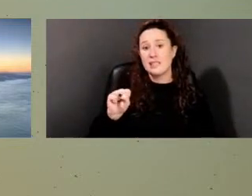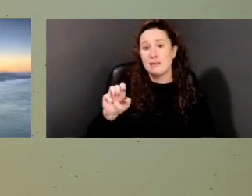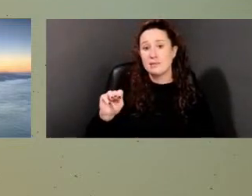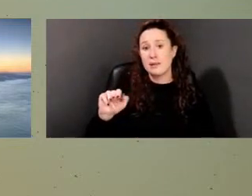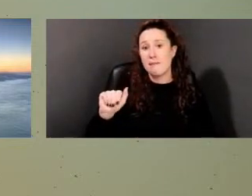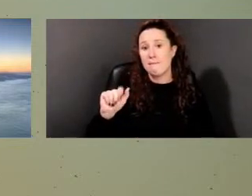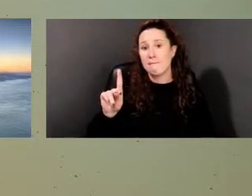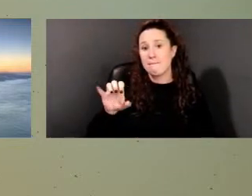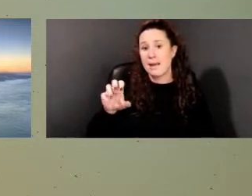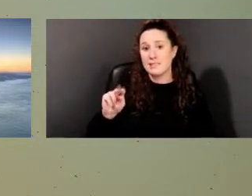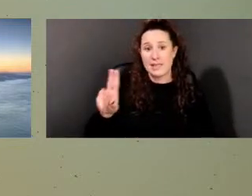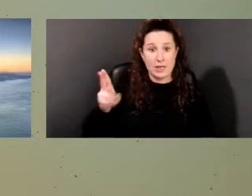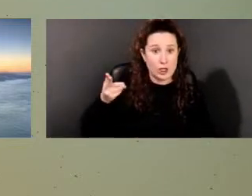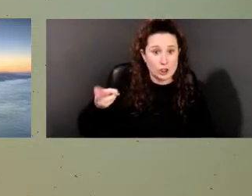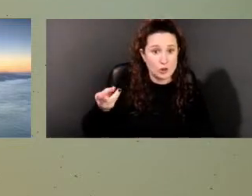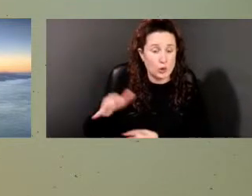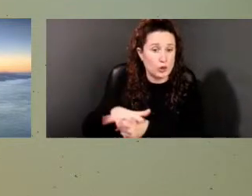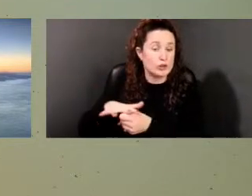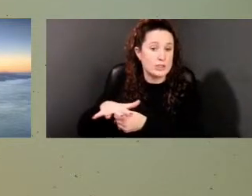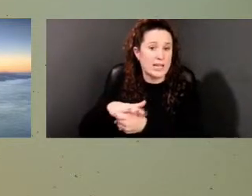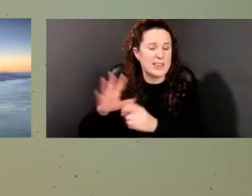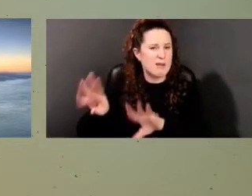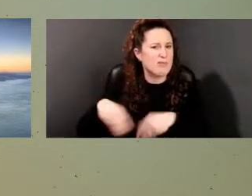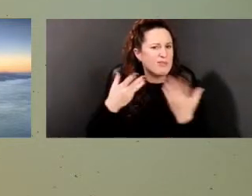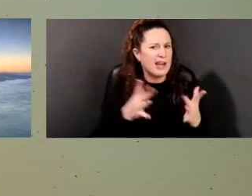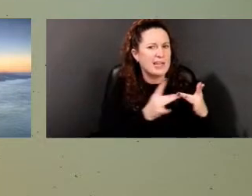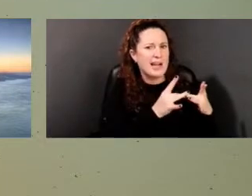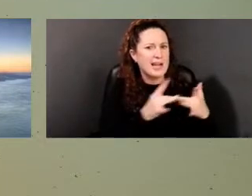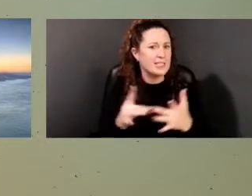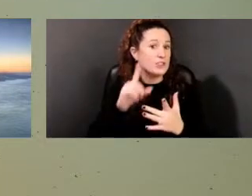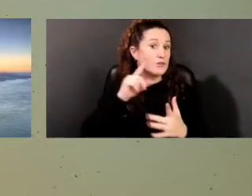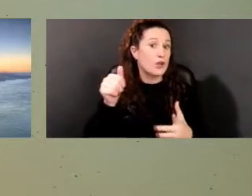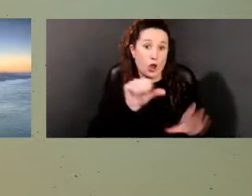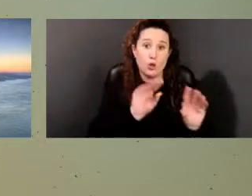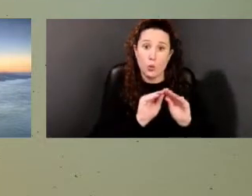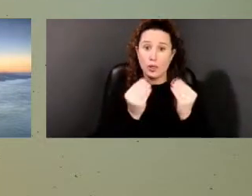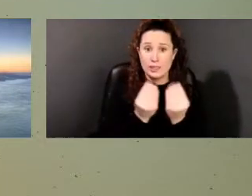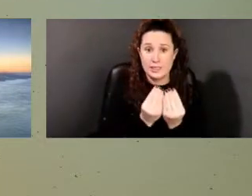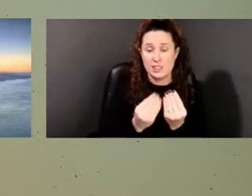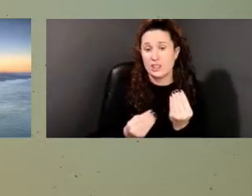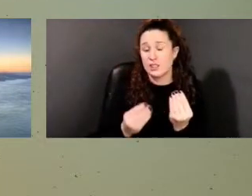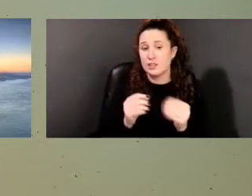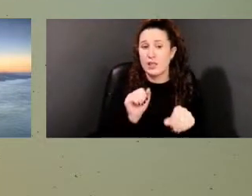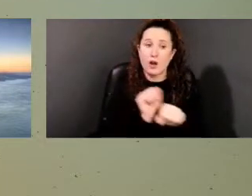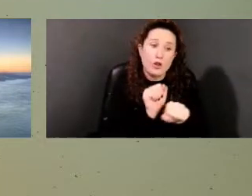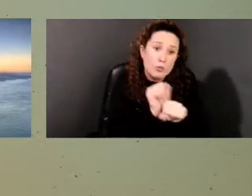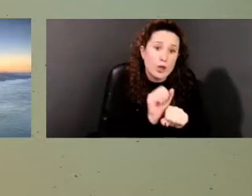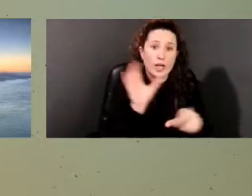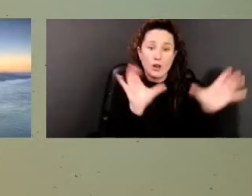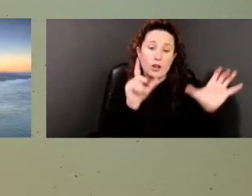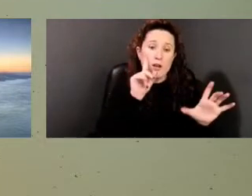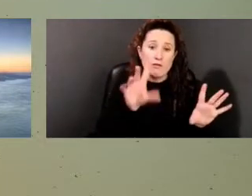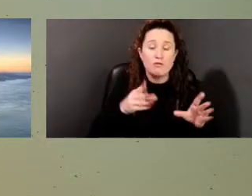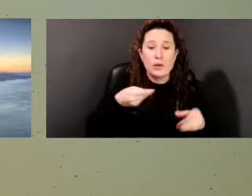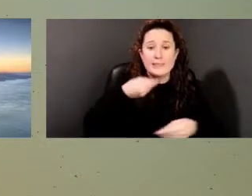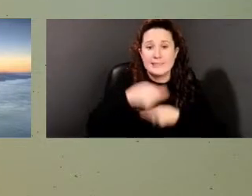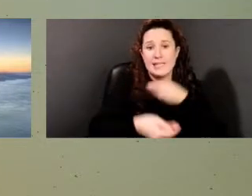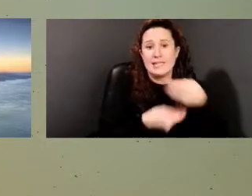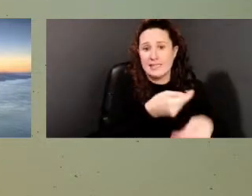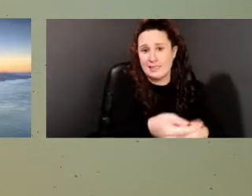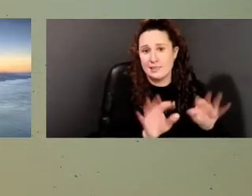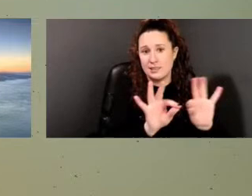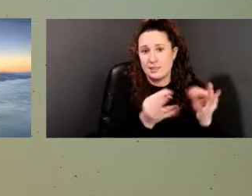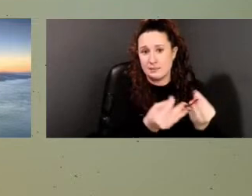they provided some guidance for organizations working with descendants. And we've all accepted that